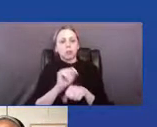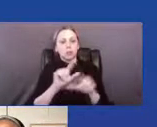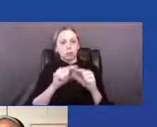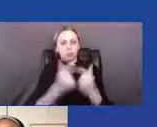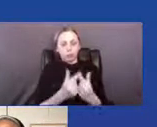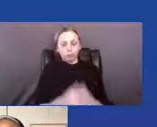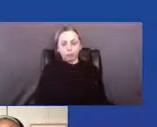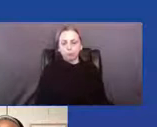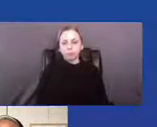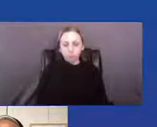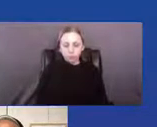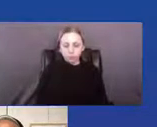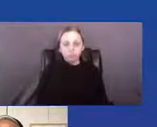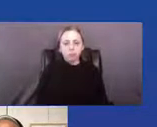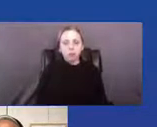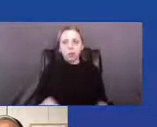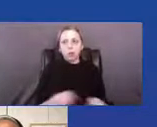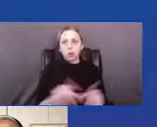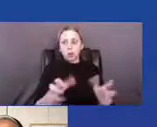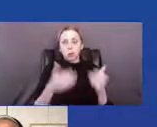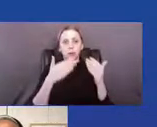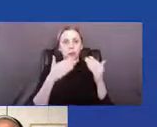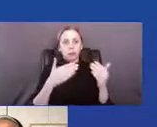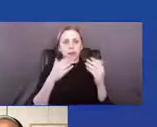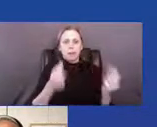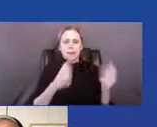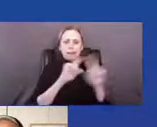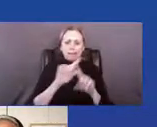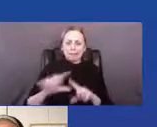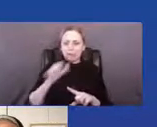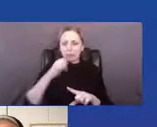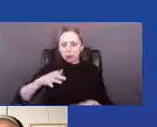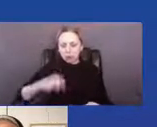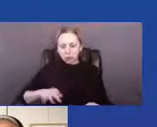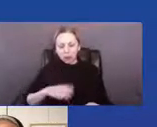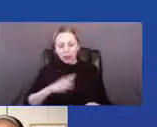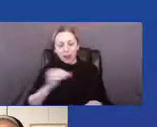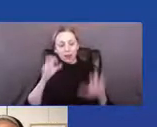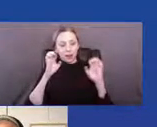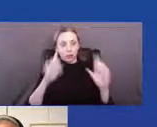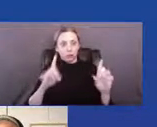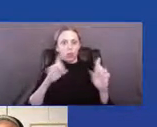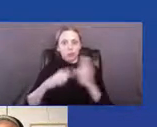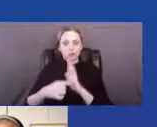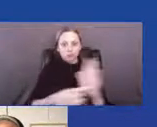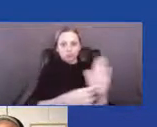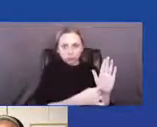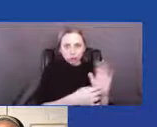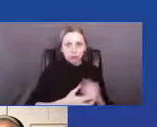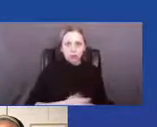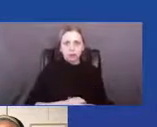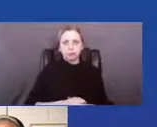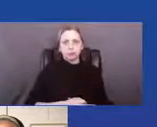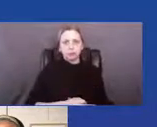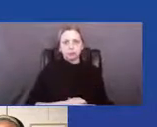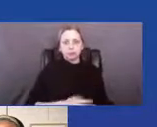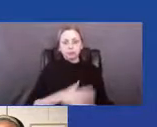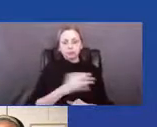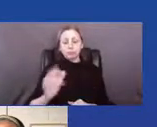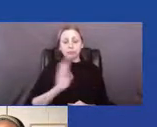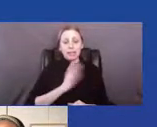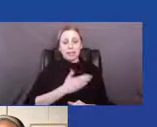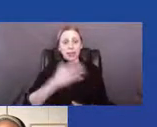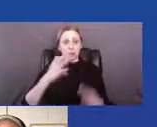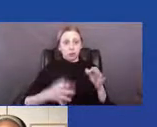We also would like to thank our many non-profit and educational exhibitors, and our justice,